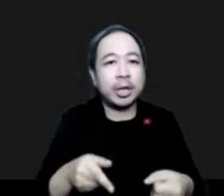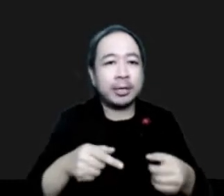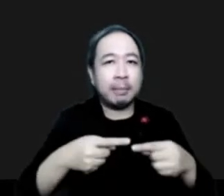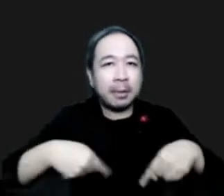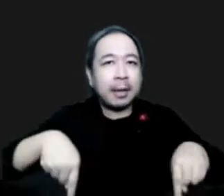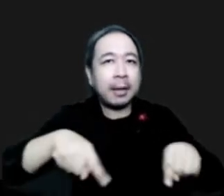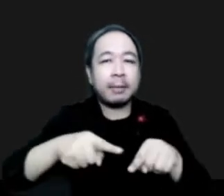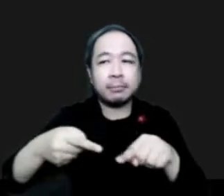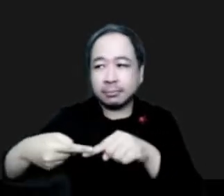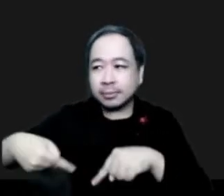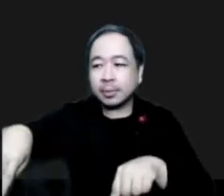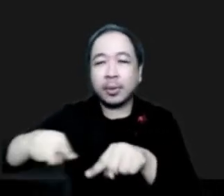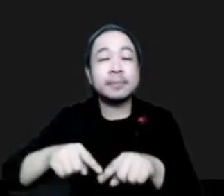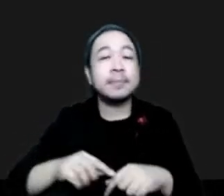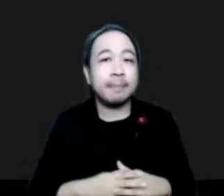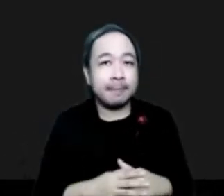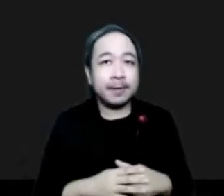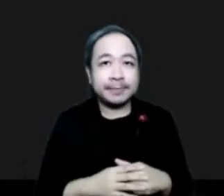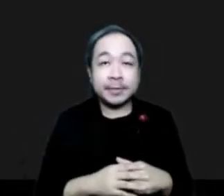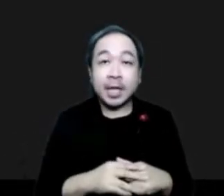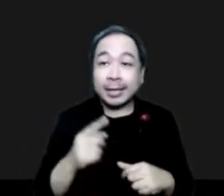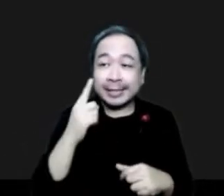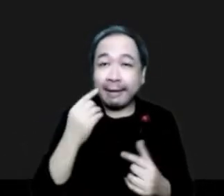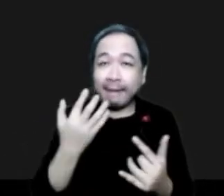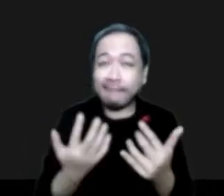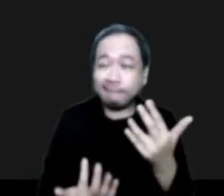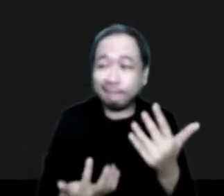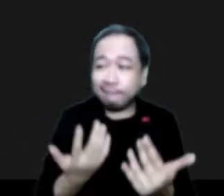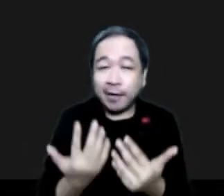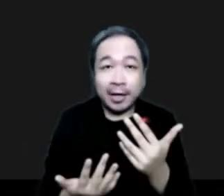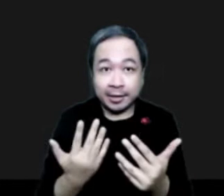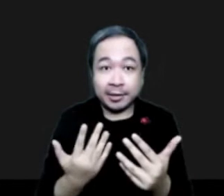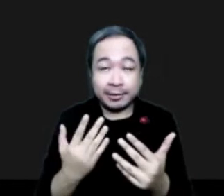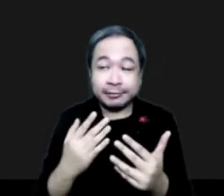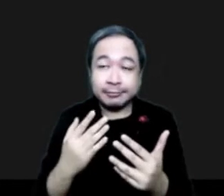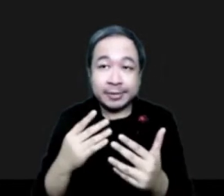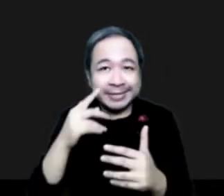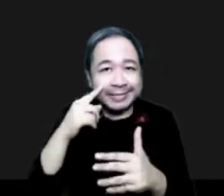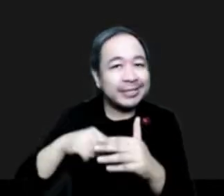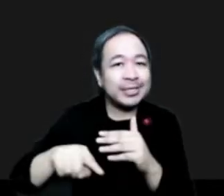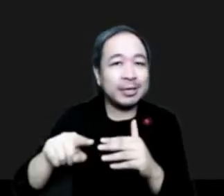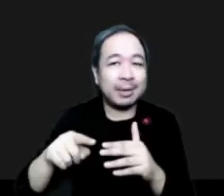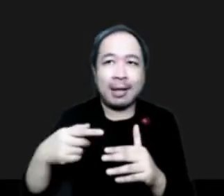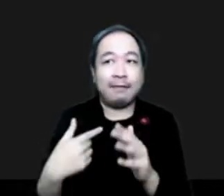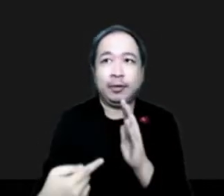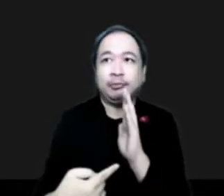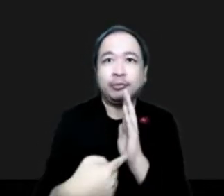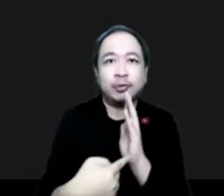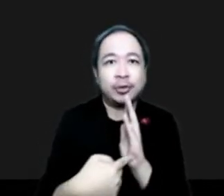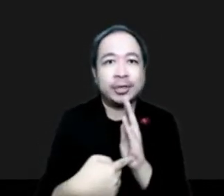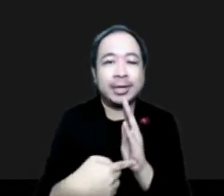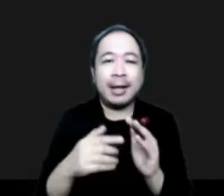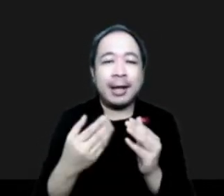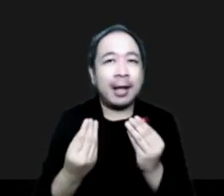Detection of fires is huge with the new GOES capabilities. JPSS for the polar orbiting, again, higher